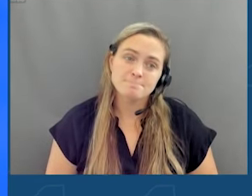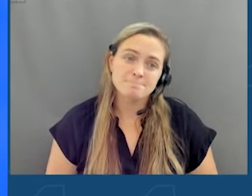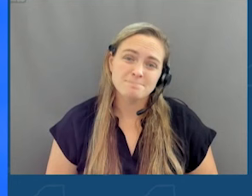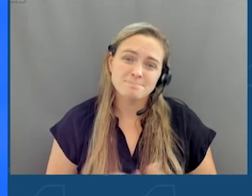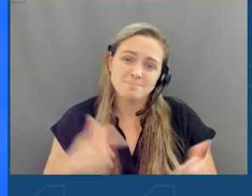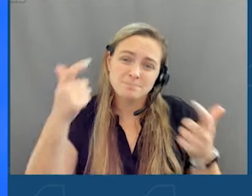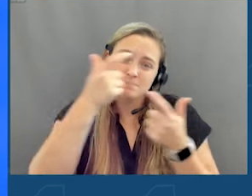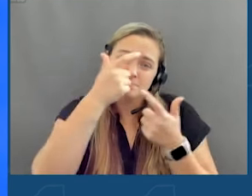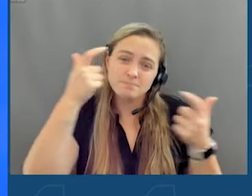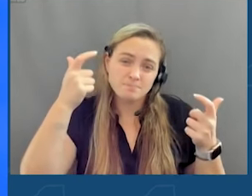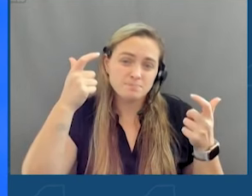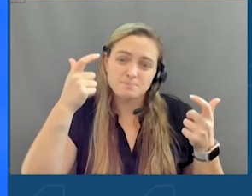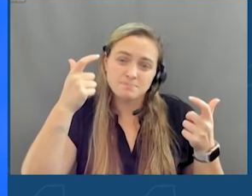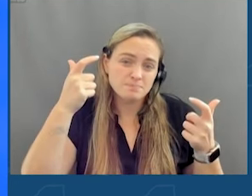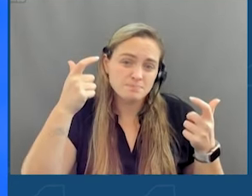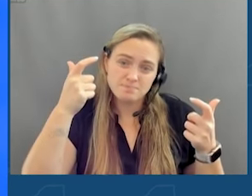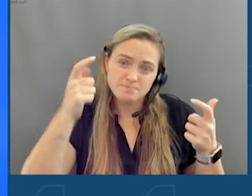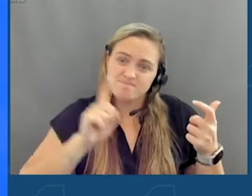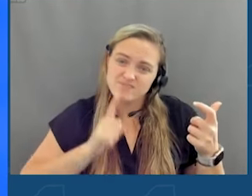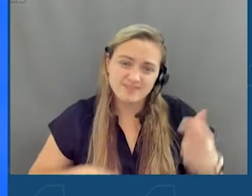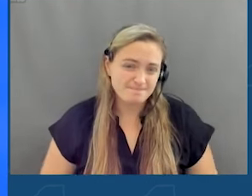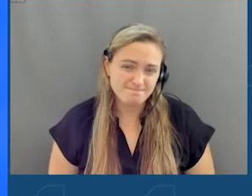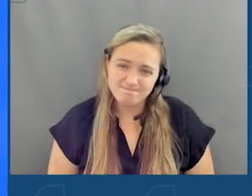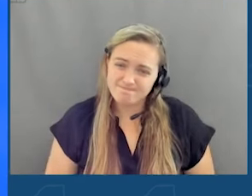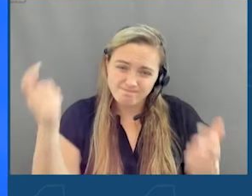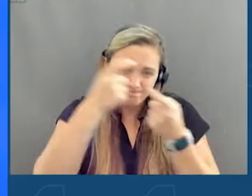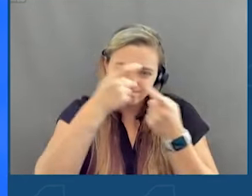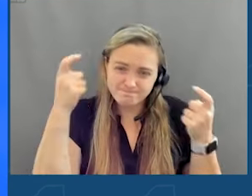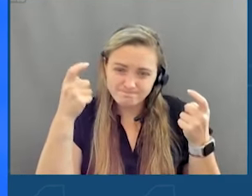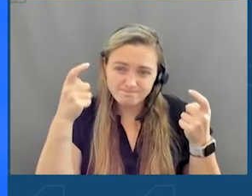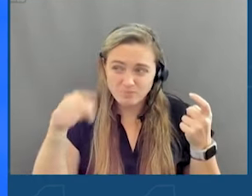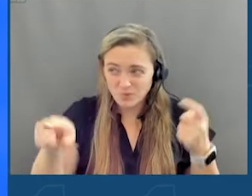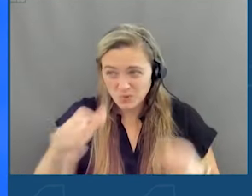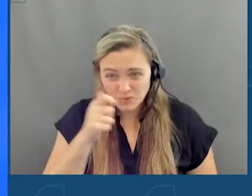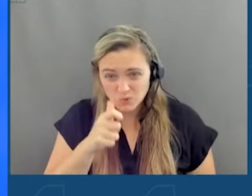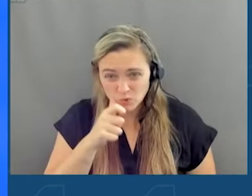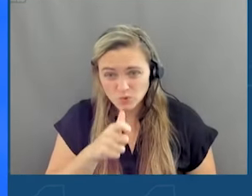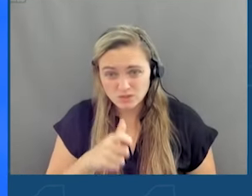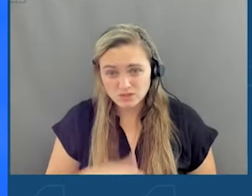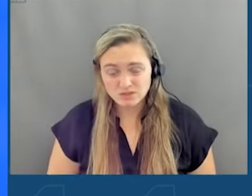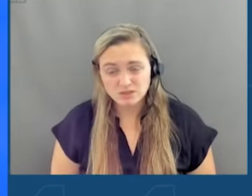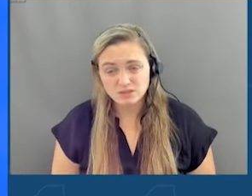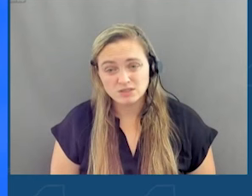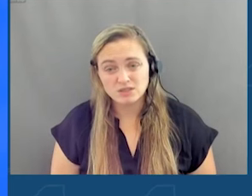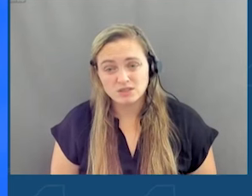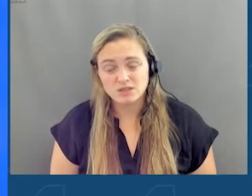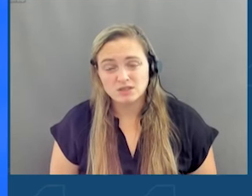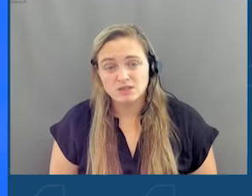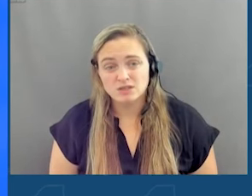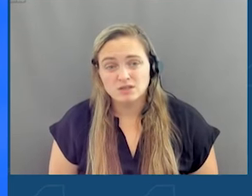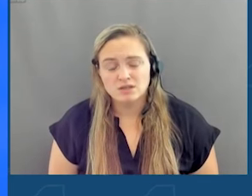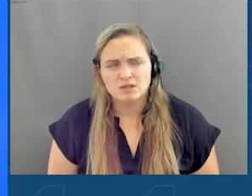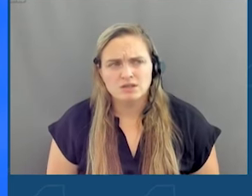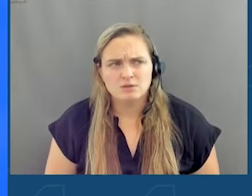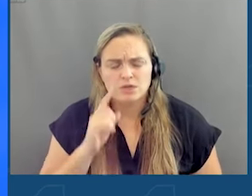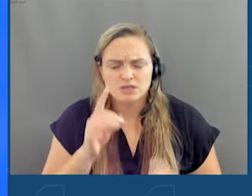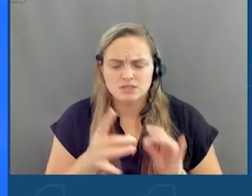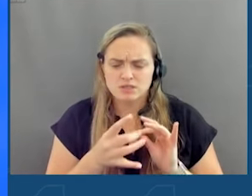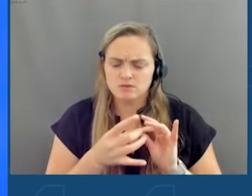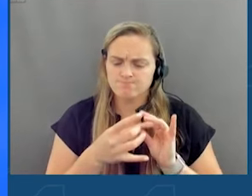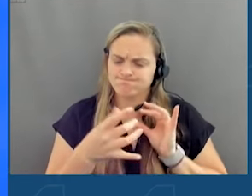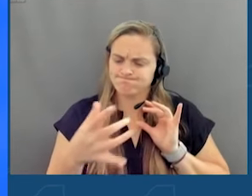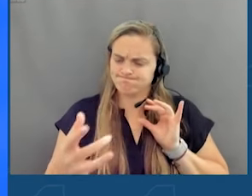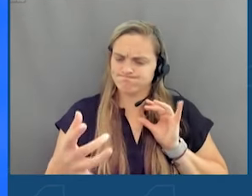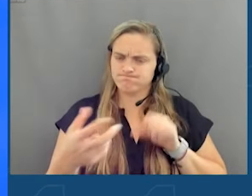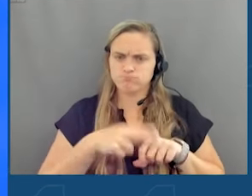there. They're deep. These girls, because of the disconnection from the